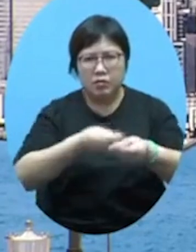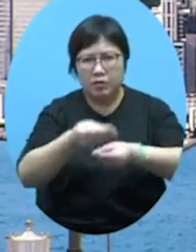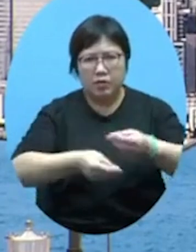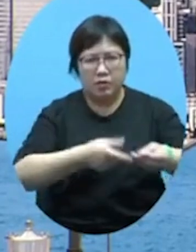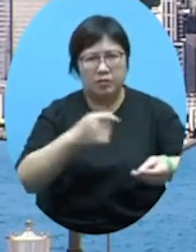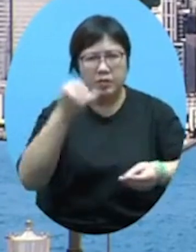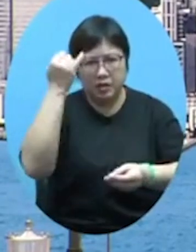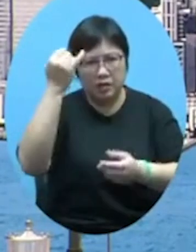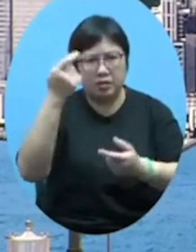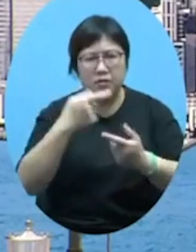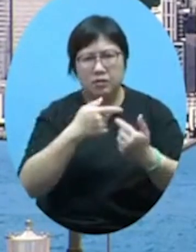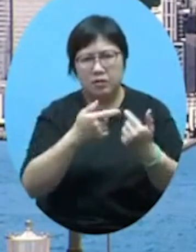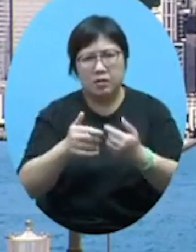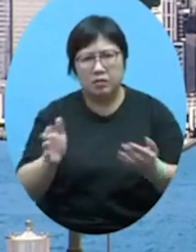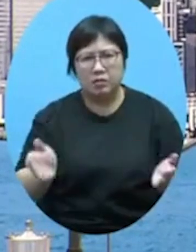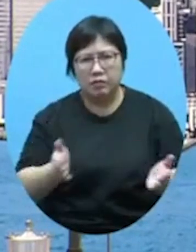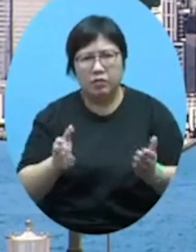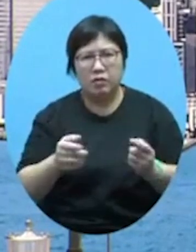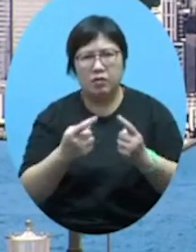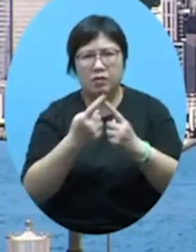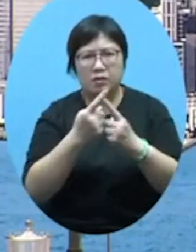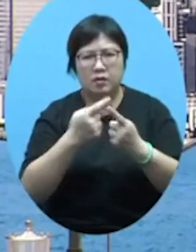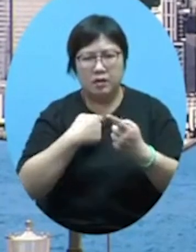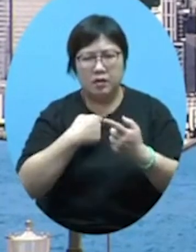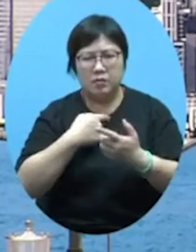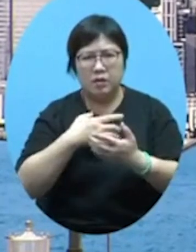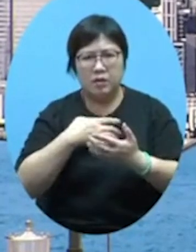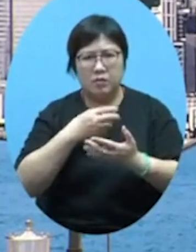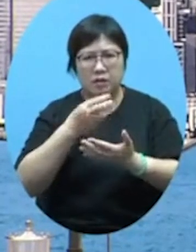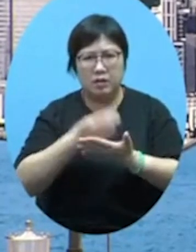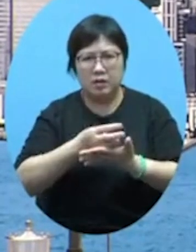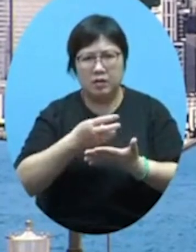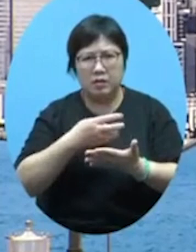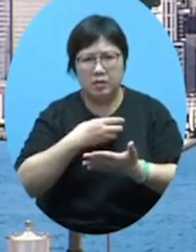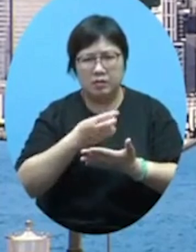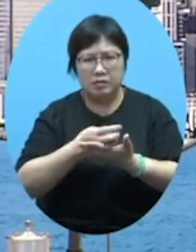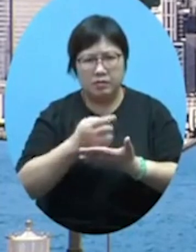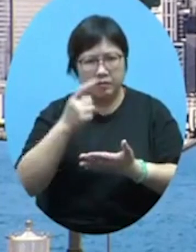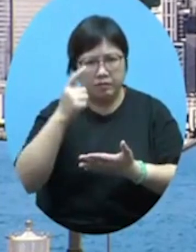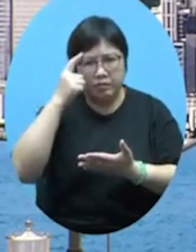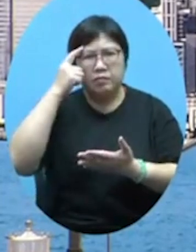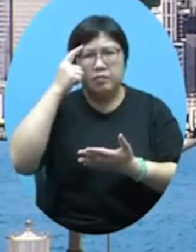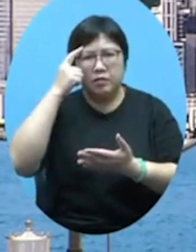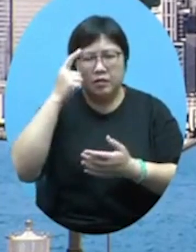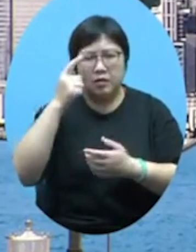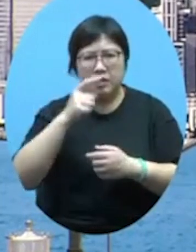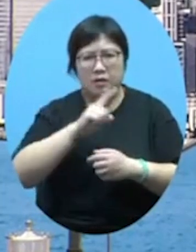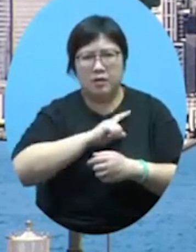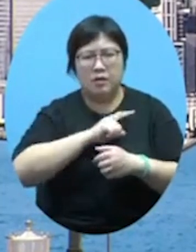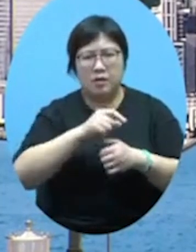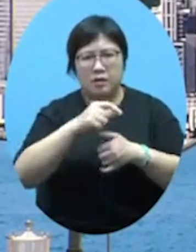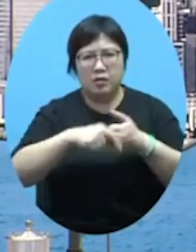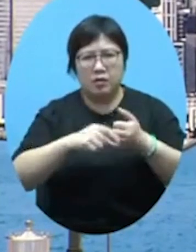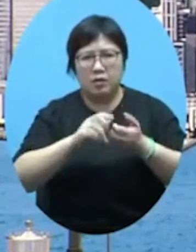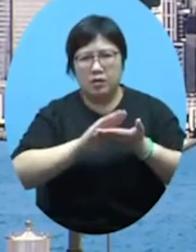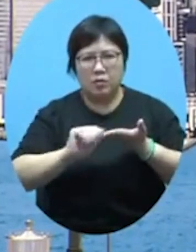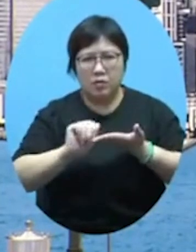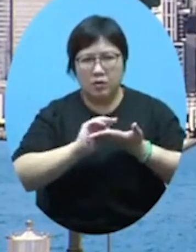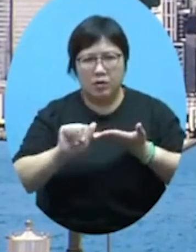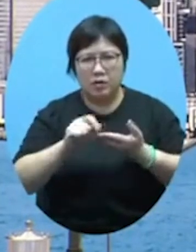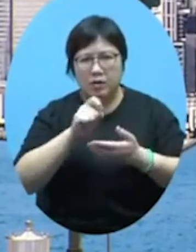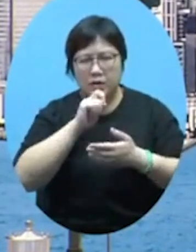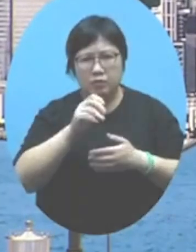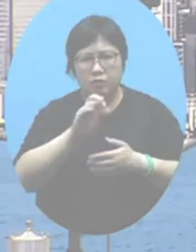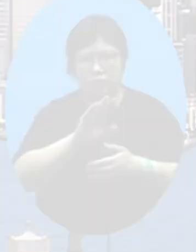And also if you have any symptoms, respiratory symptoms, please go to seek medical attention as soon as possible.